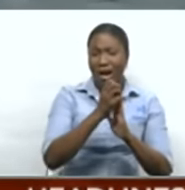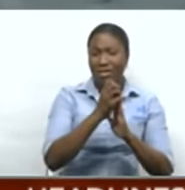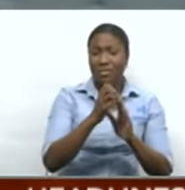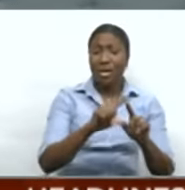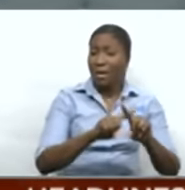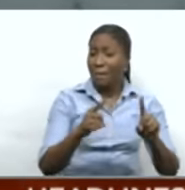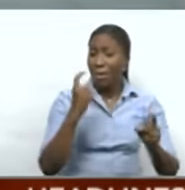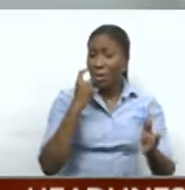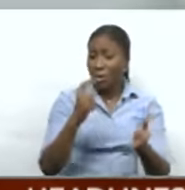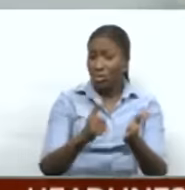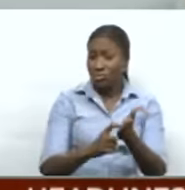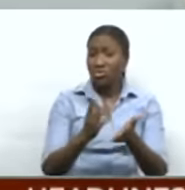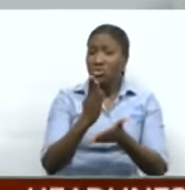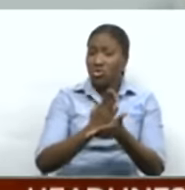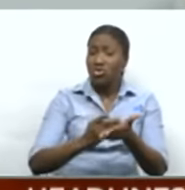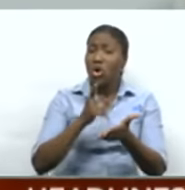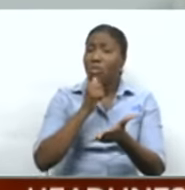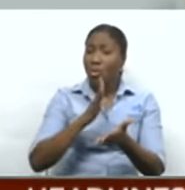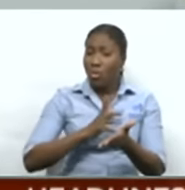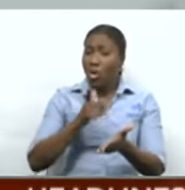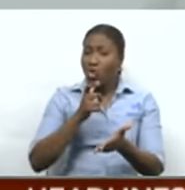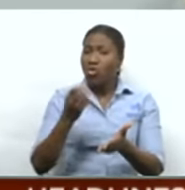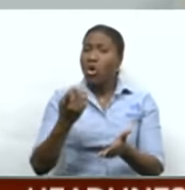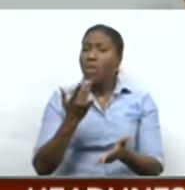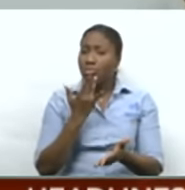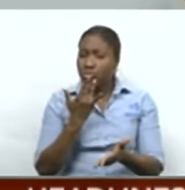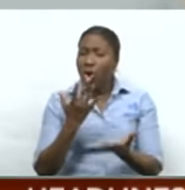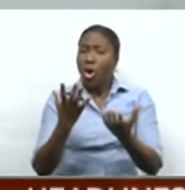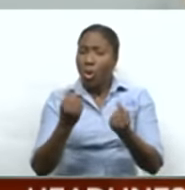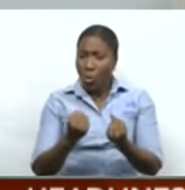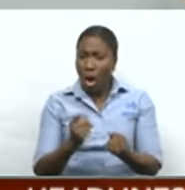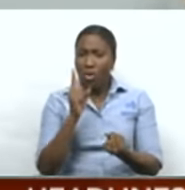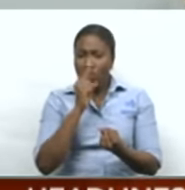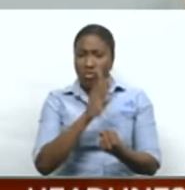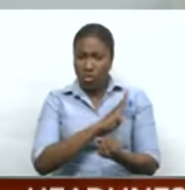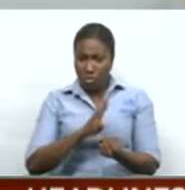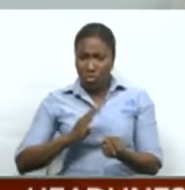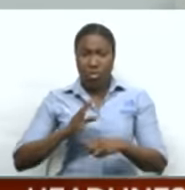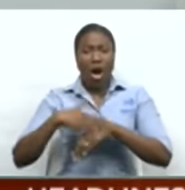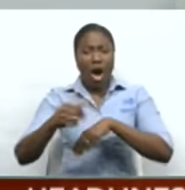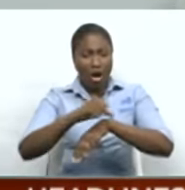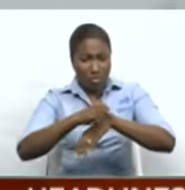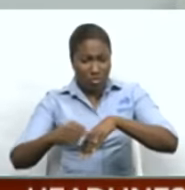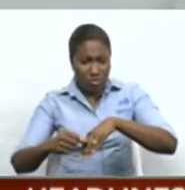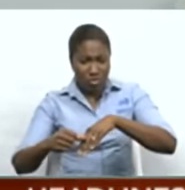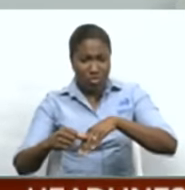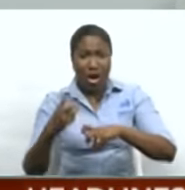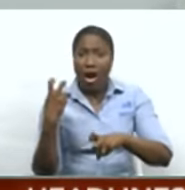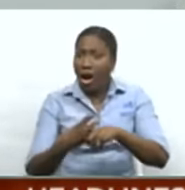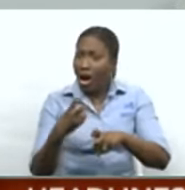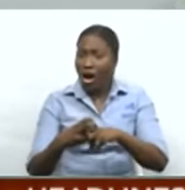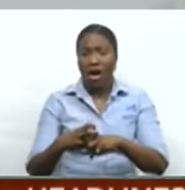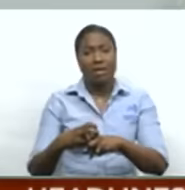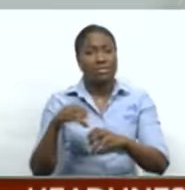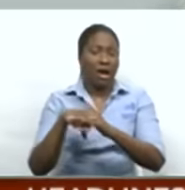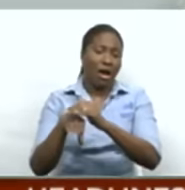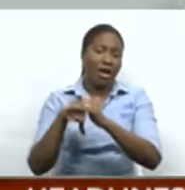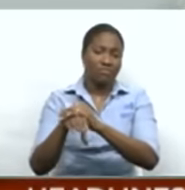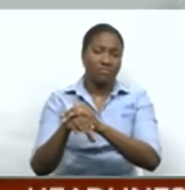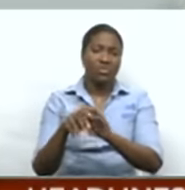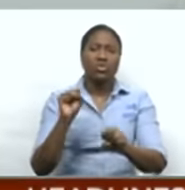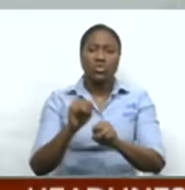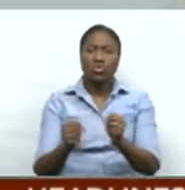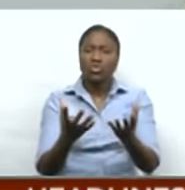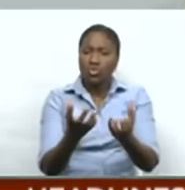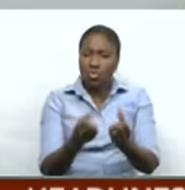the transformative impact. It's why she has embarked on a mission to source and obtain prosthesis for women, hoping to restore